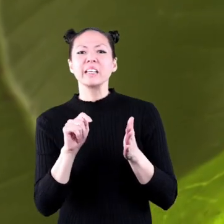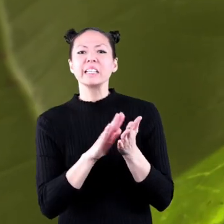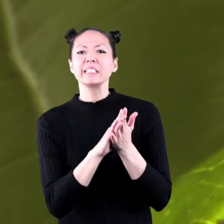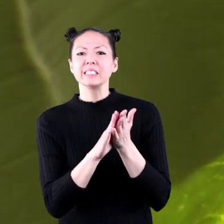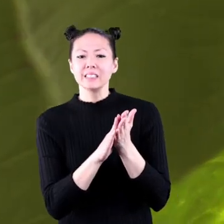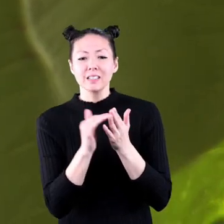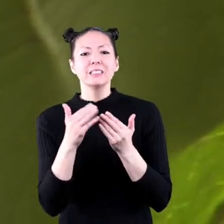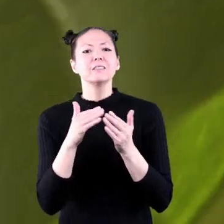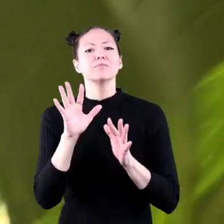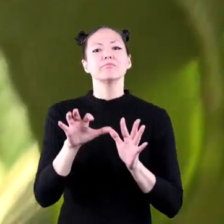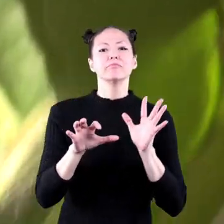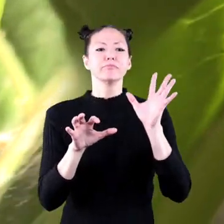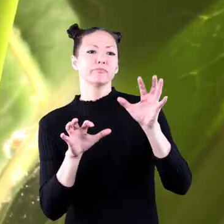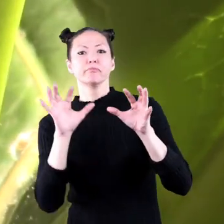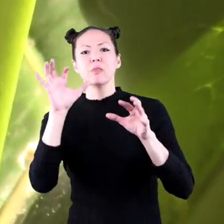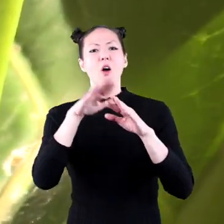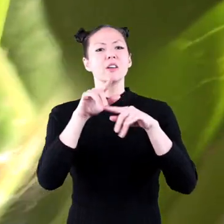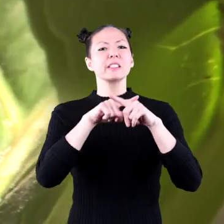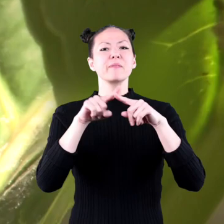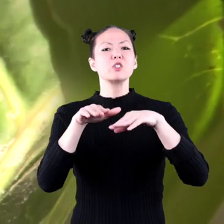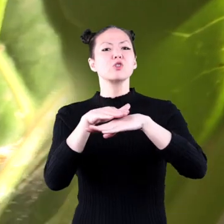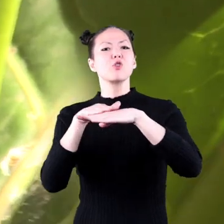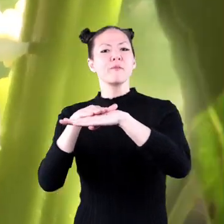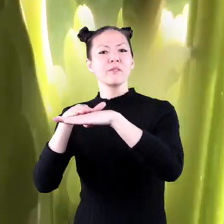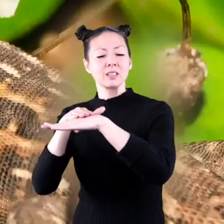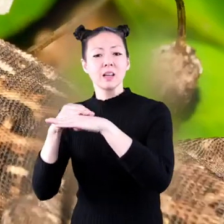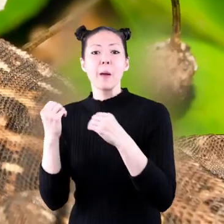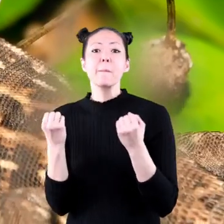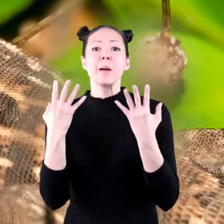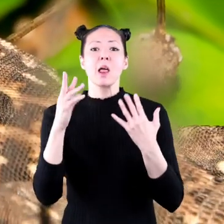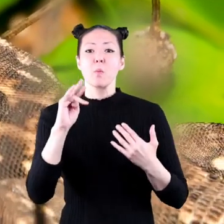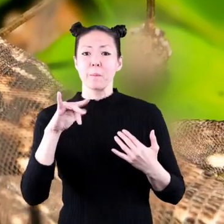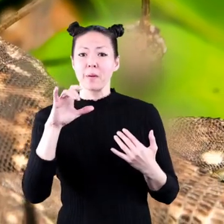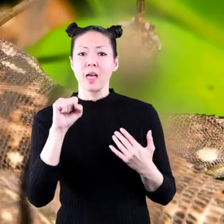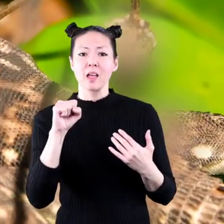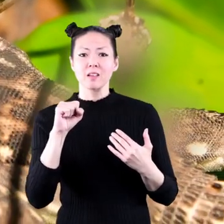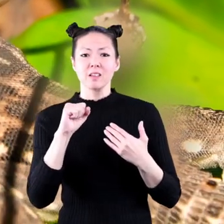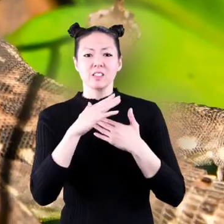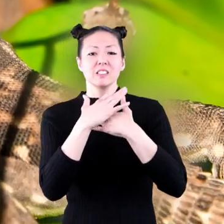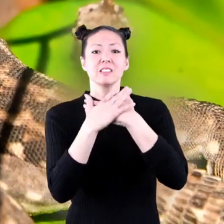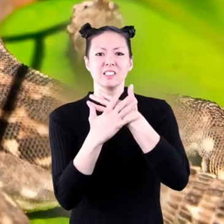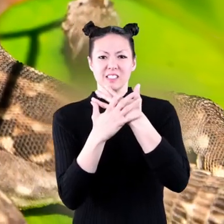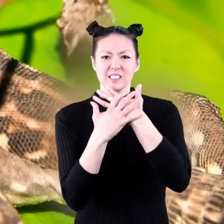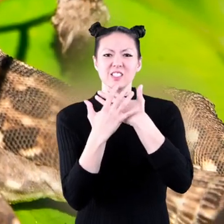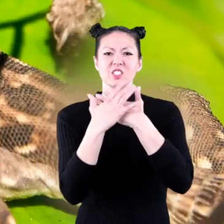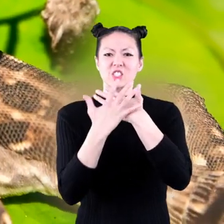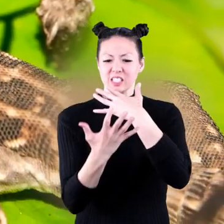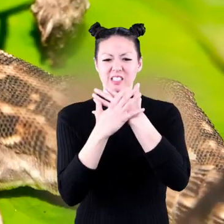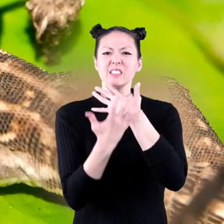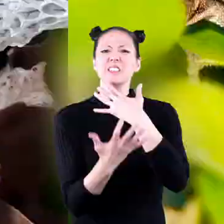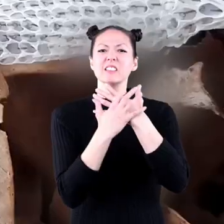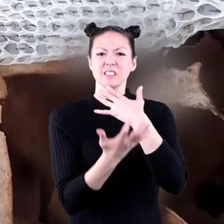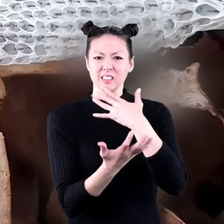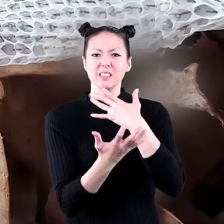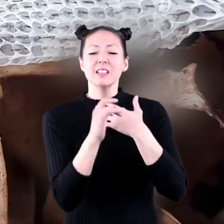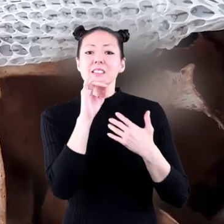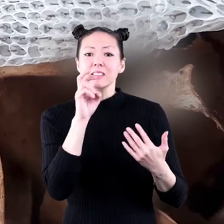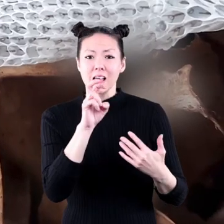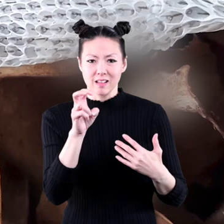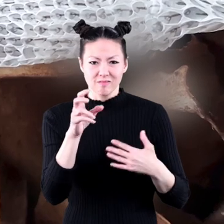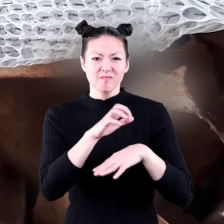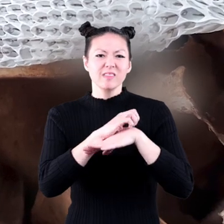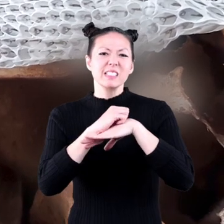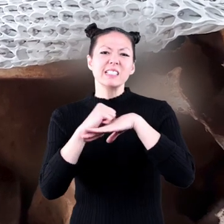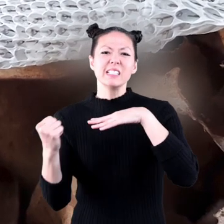and help them climb different surfaces. Many reptiles shed their scales or skin. Snakes